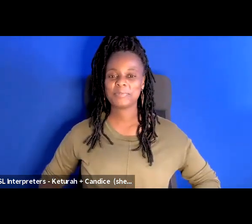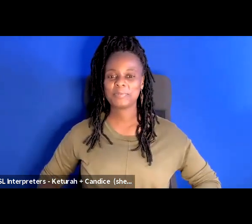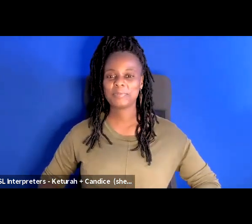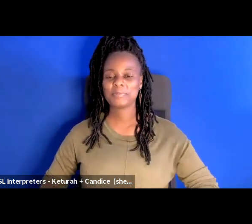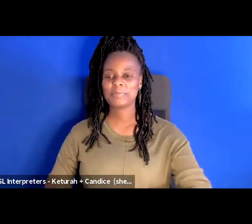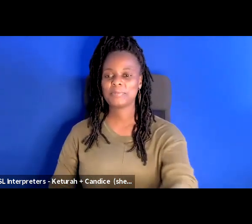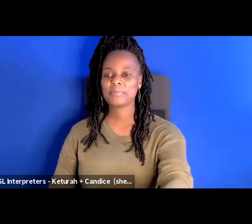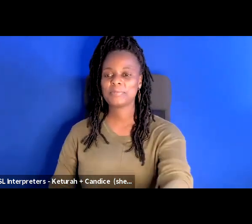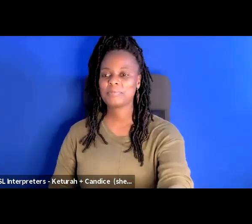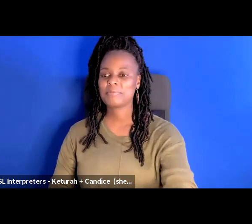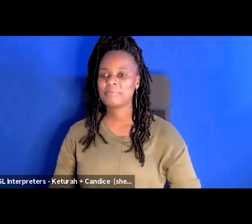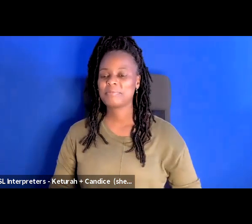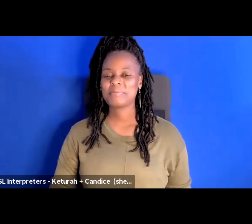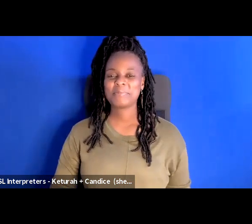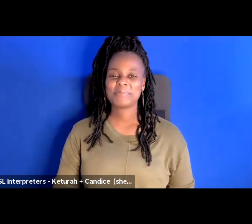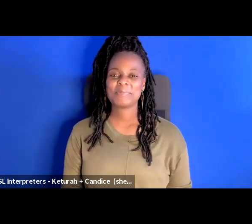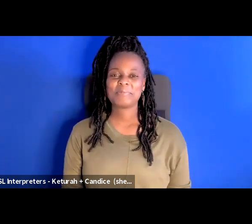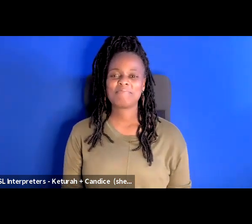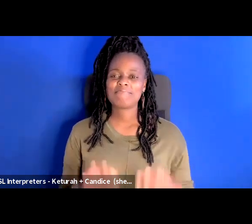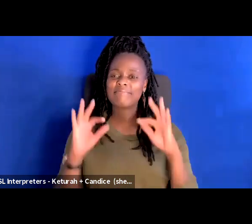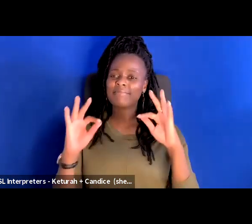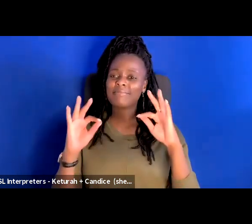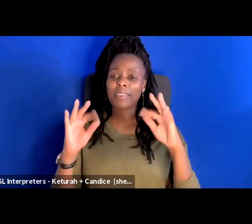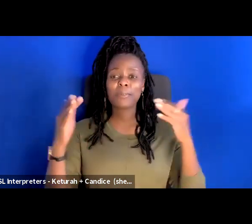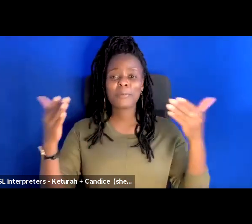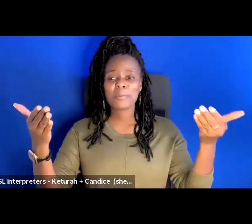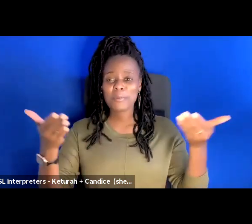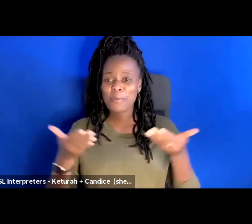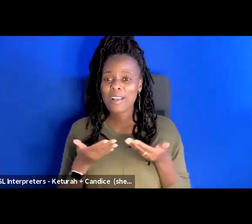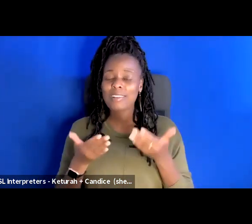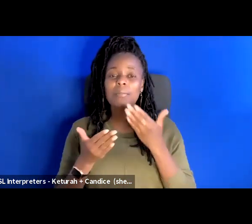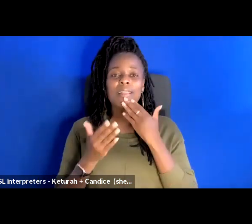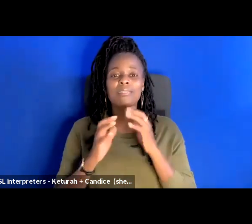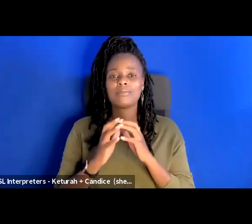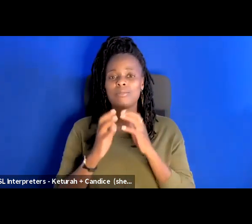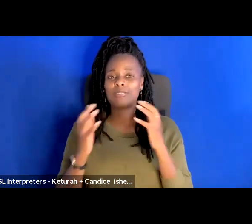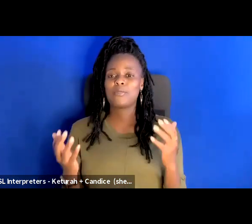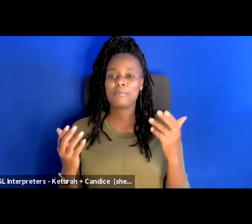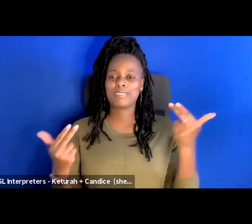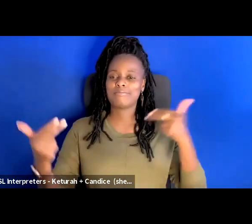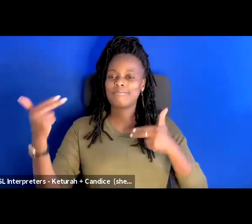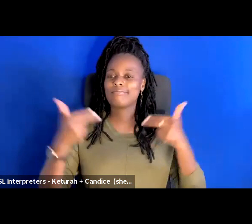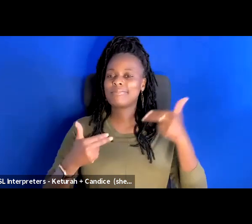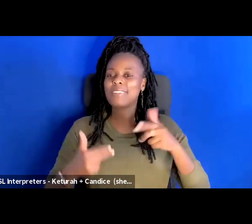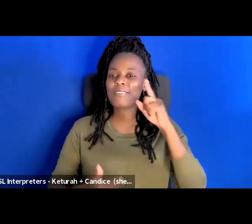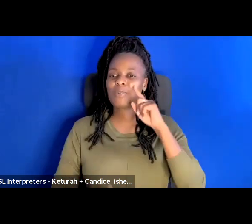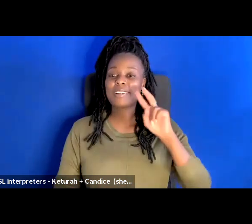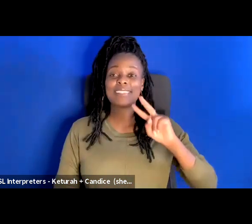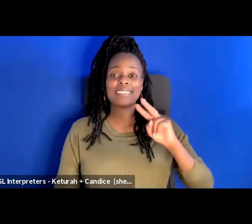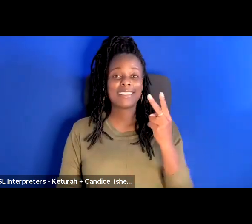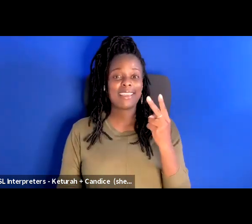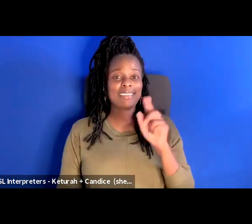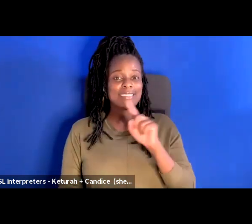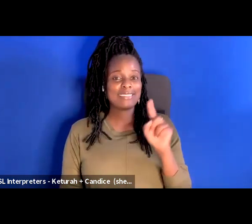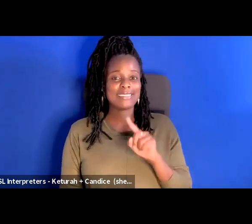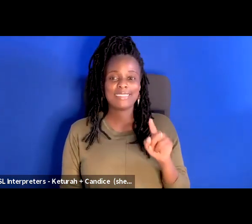Okay, welcome. Thank you for coming to our second Z Civic conversation.